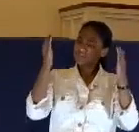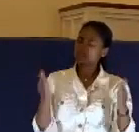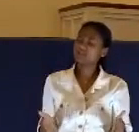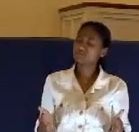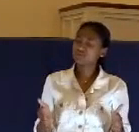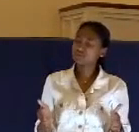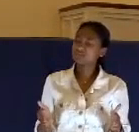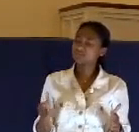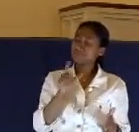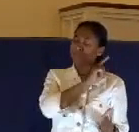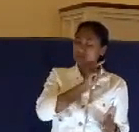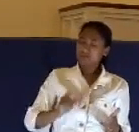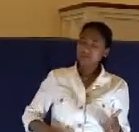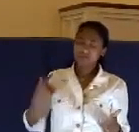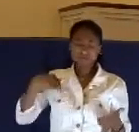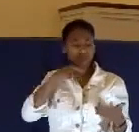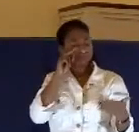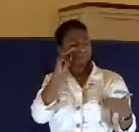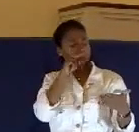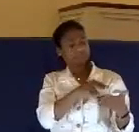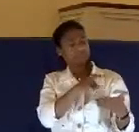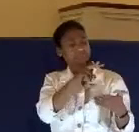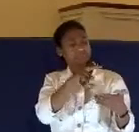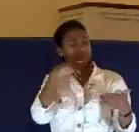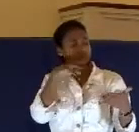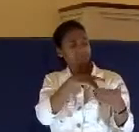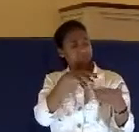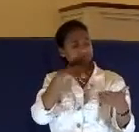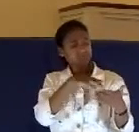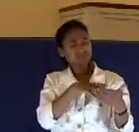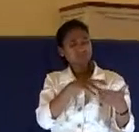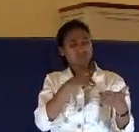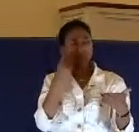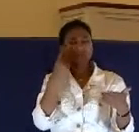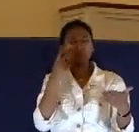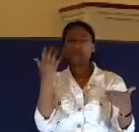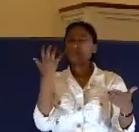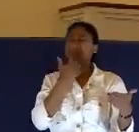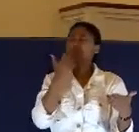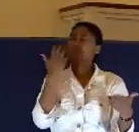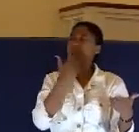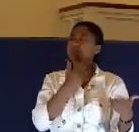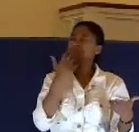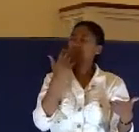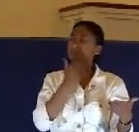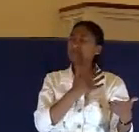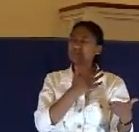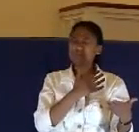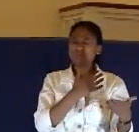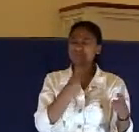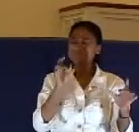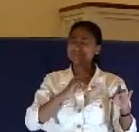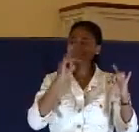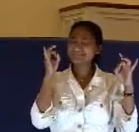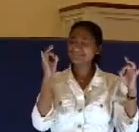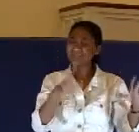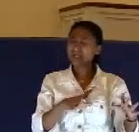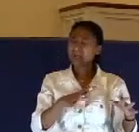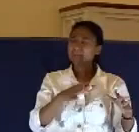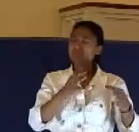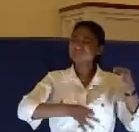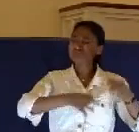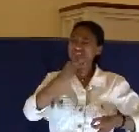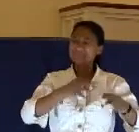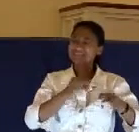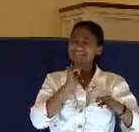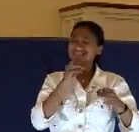And, Lord, as we look at this and we see the incredible injustice that Jesus